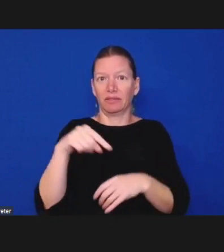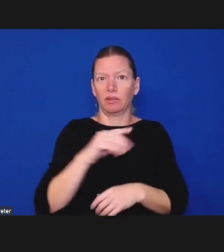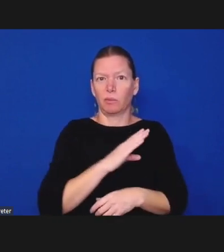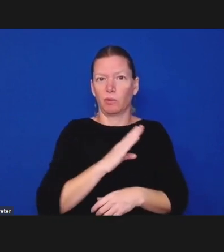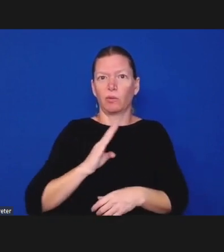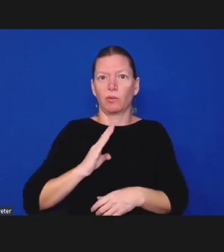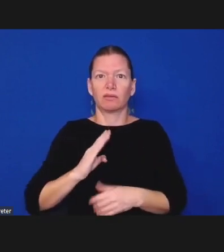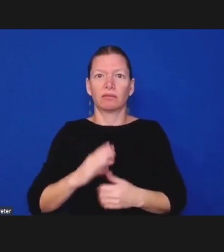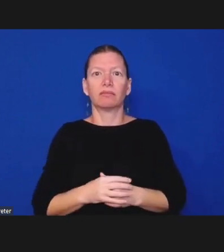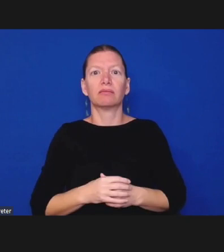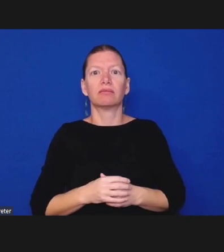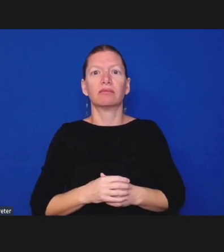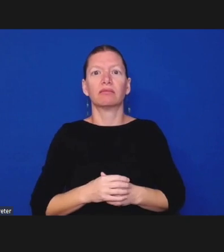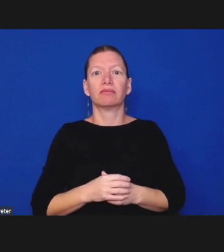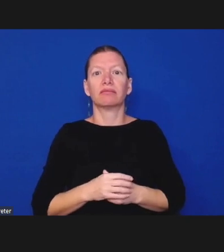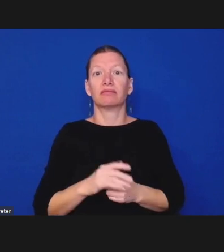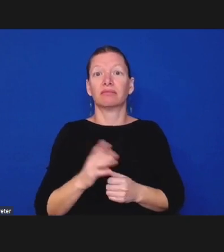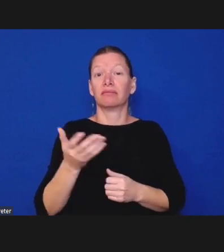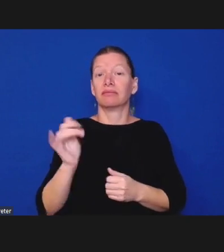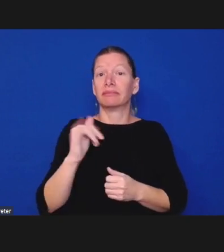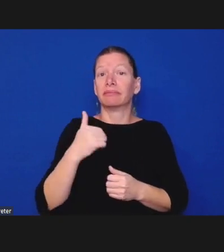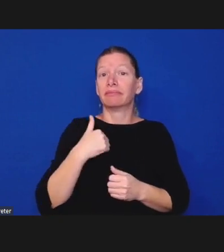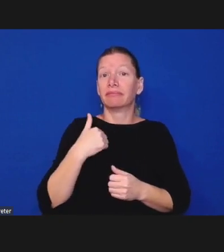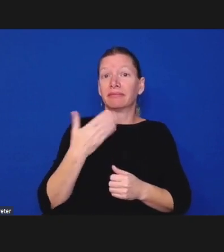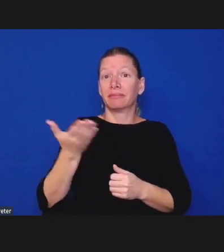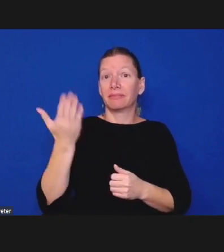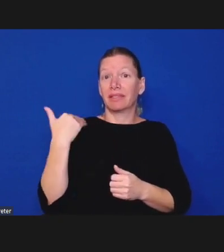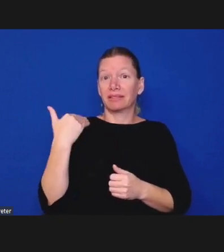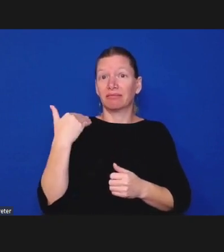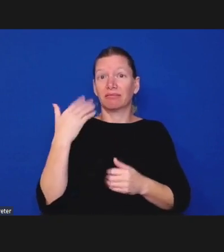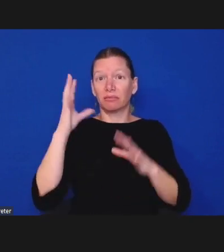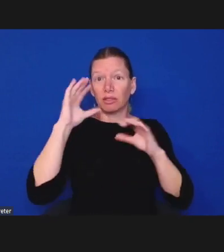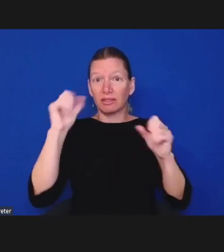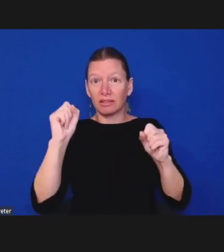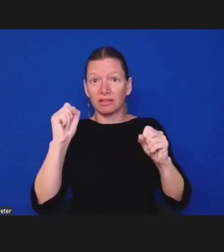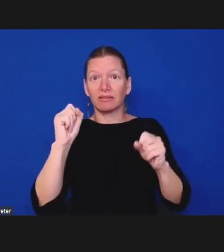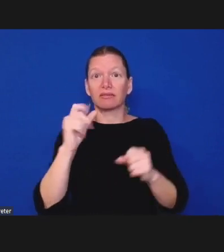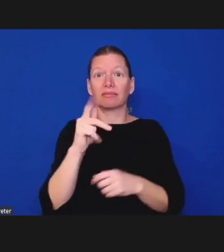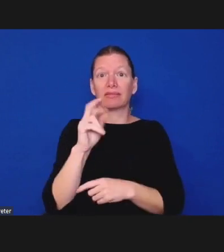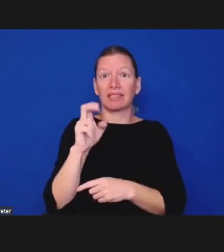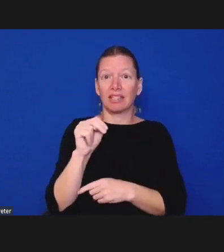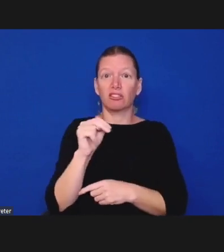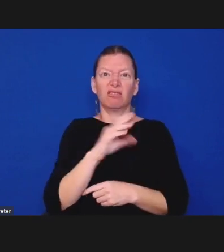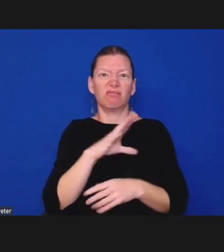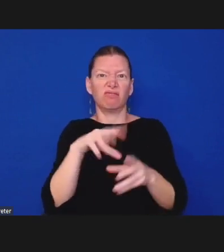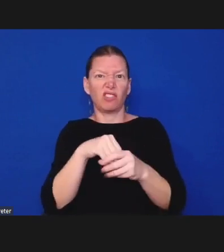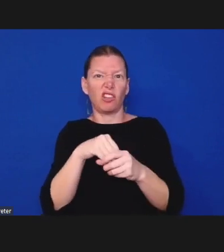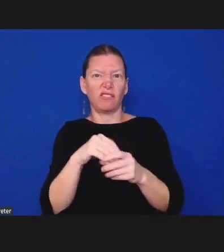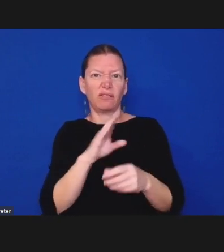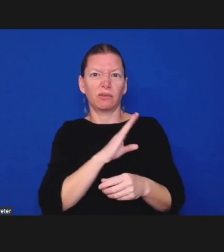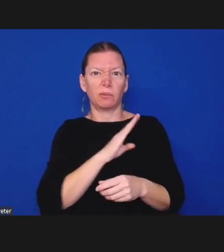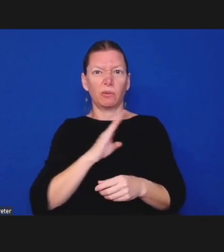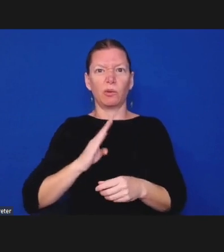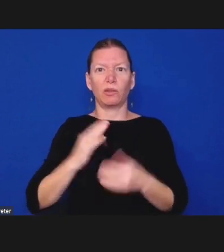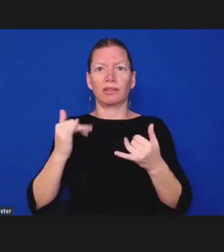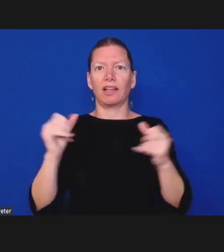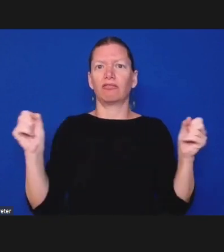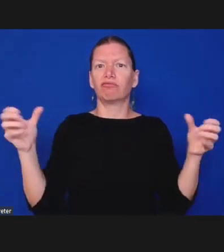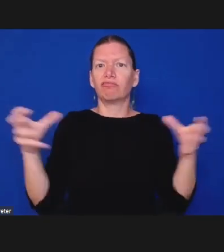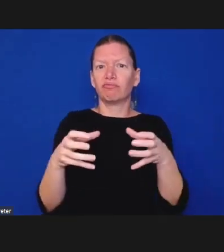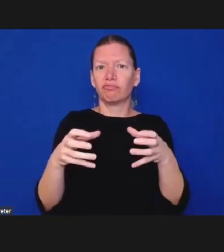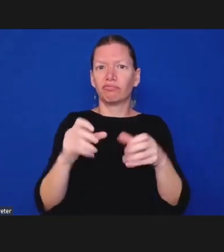but we've um i think cam in particular is very good at pulling people in um who have specific expertise